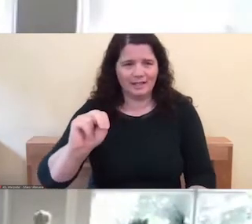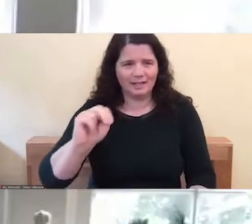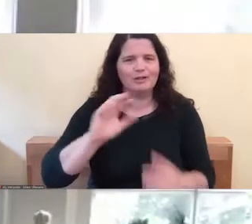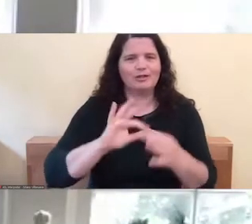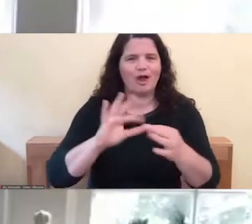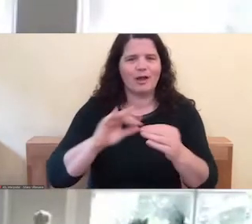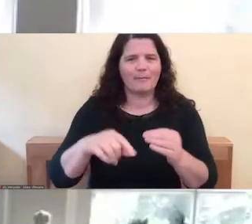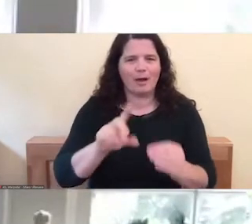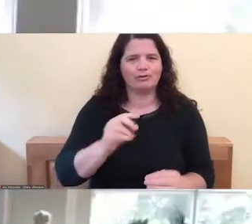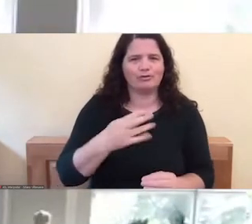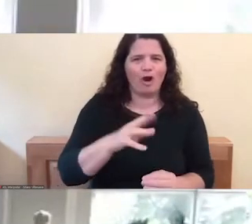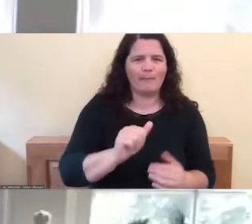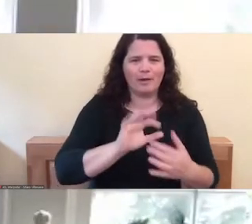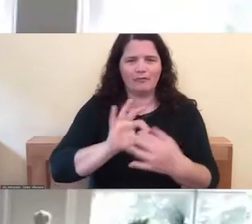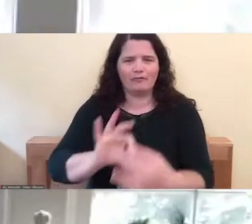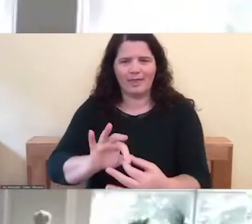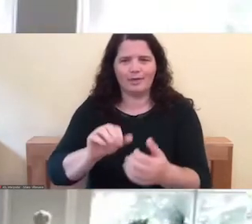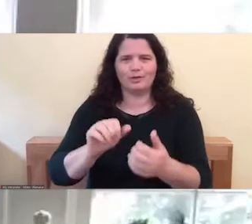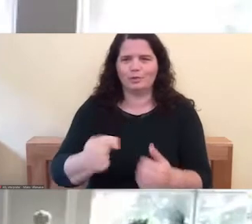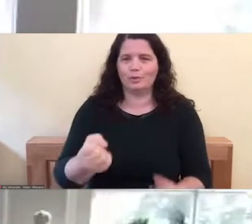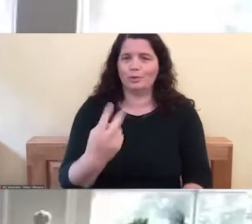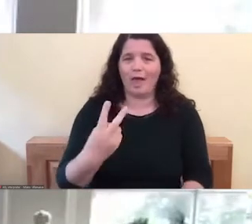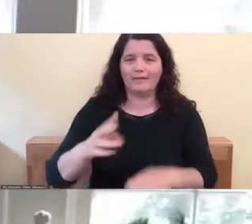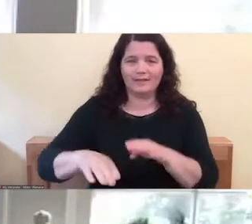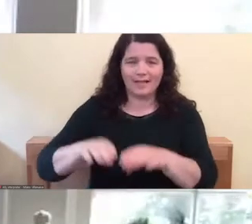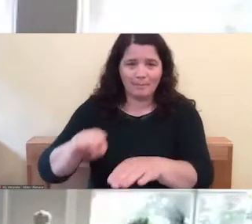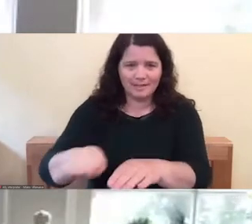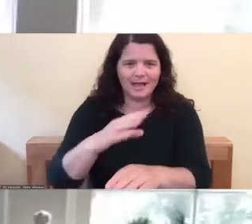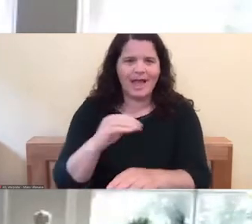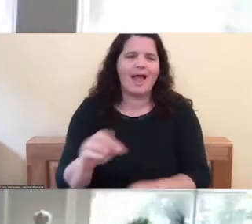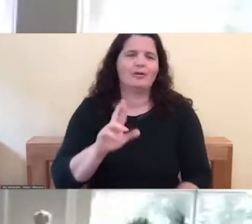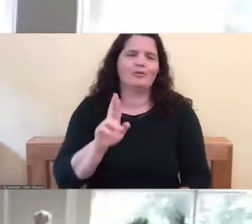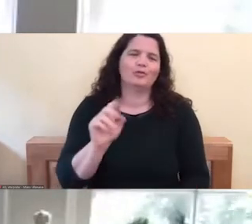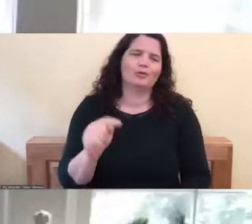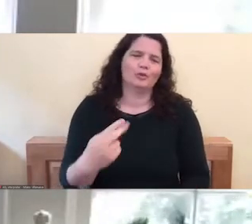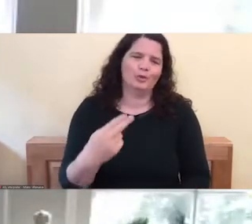beloved friend Ruth King will be with us on August 8th.